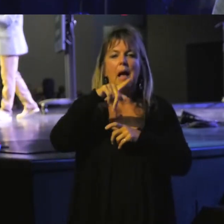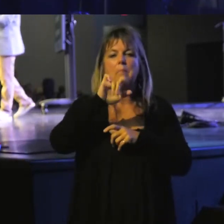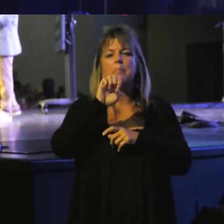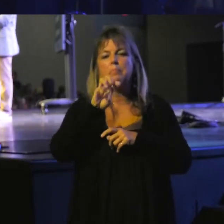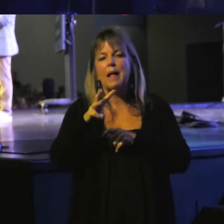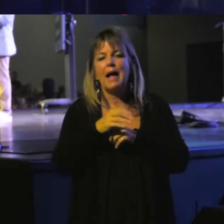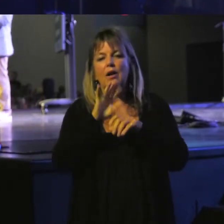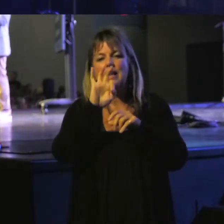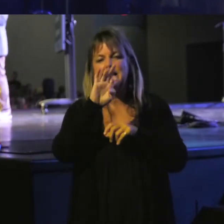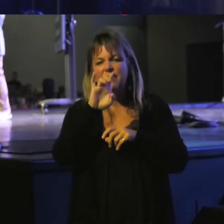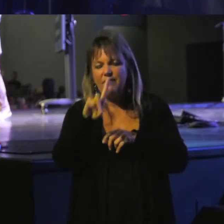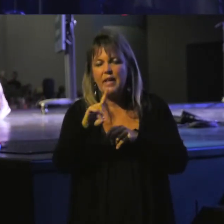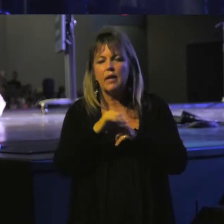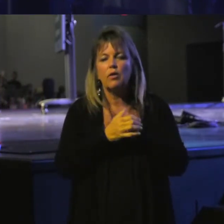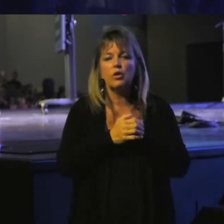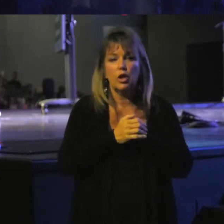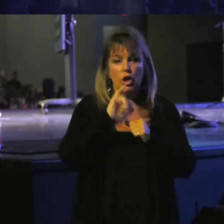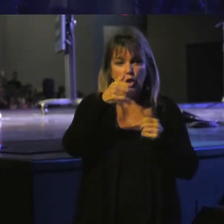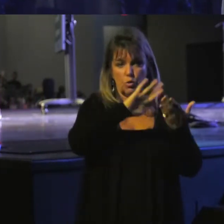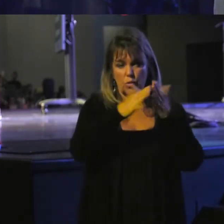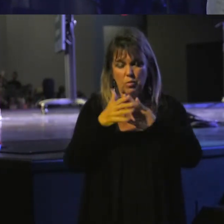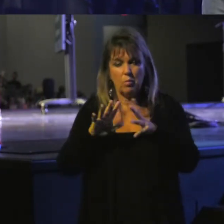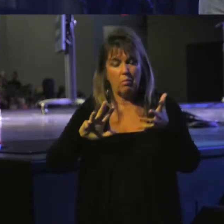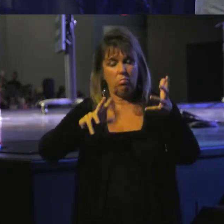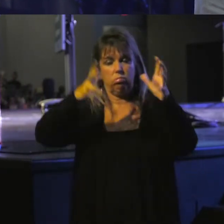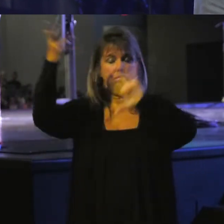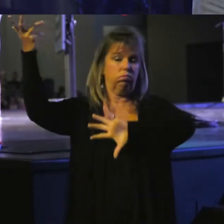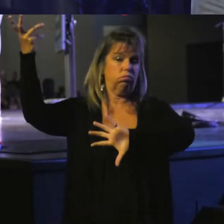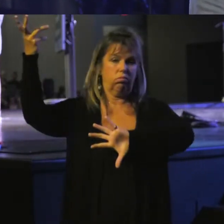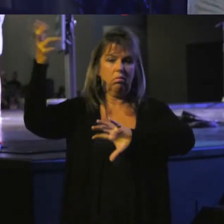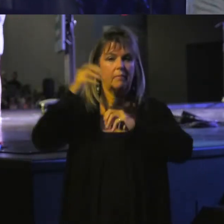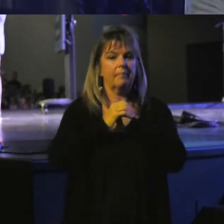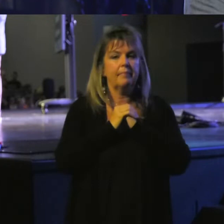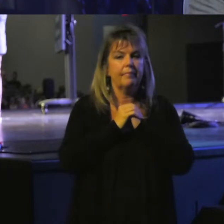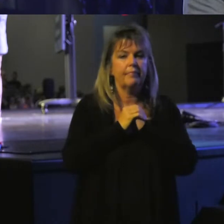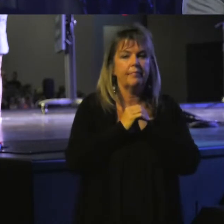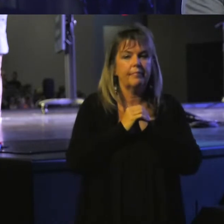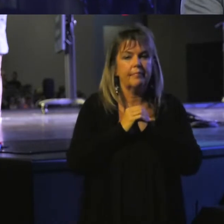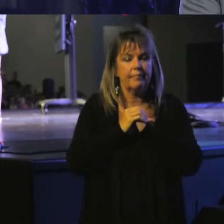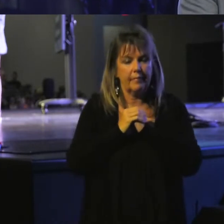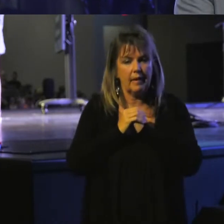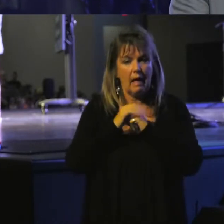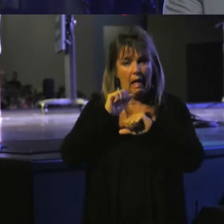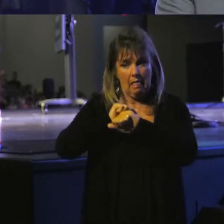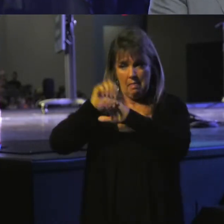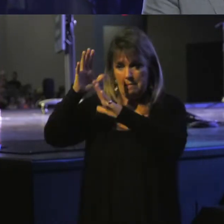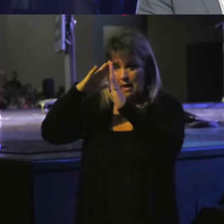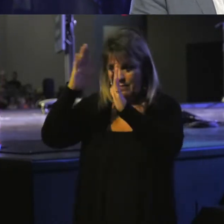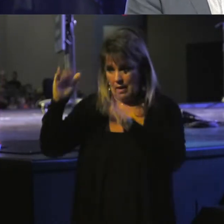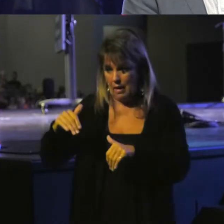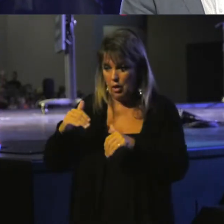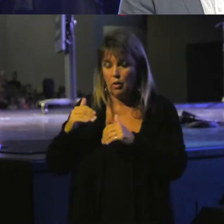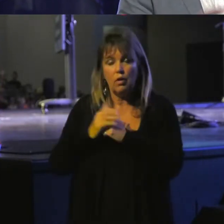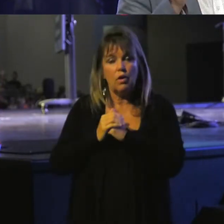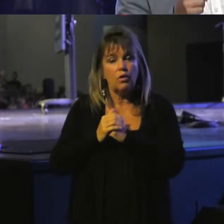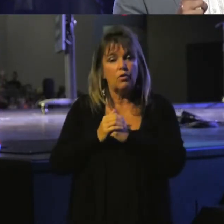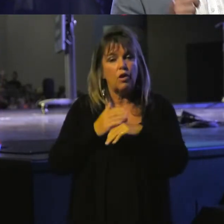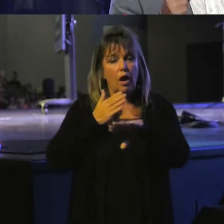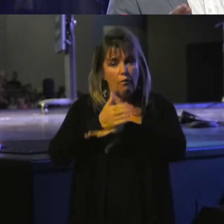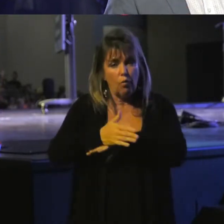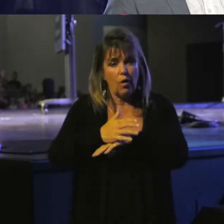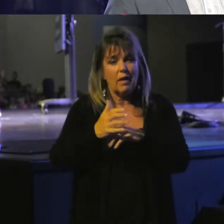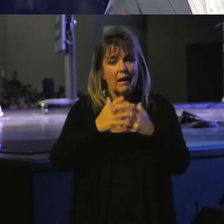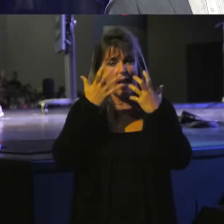Jerusalem shall become a heap of ruins and the mountain of the house of wooded heat. The mountain of the house of wooded heat. Did